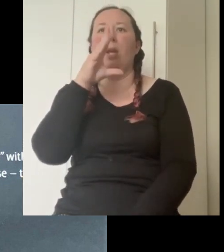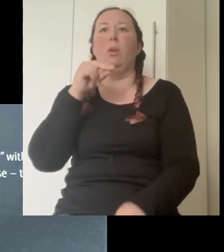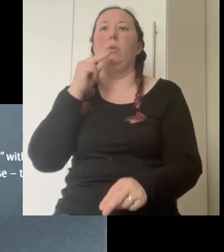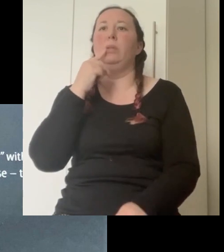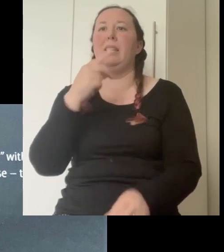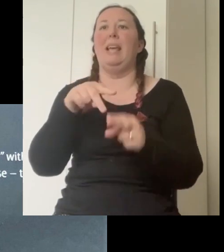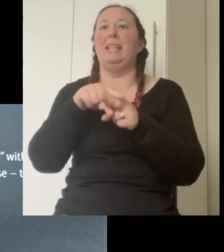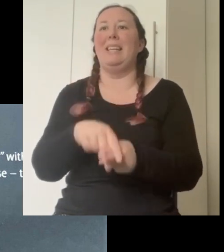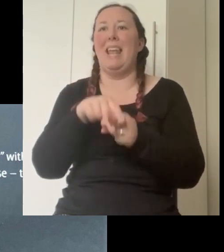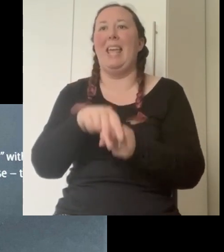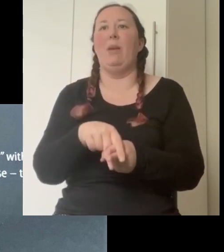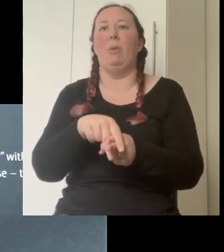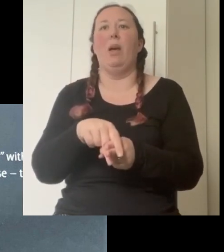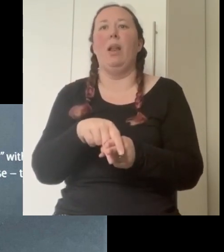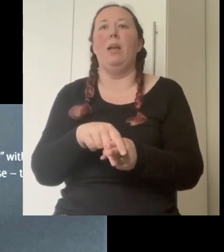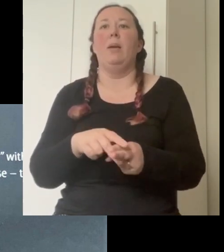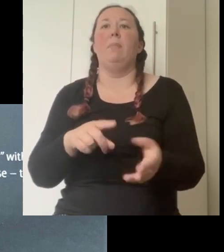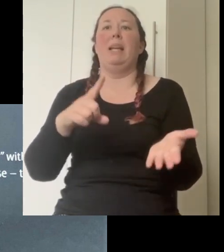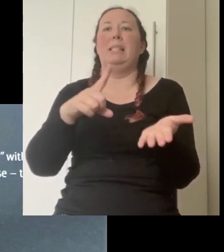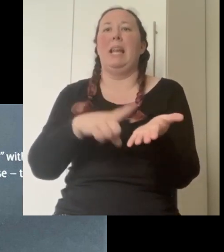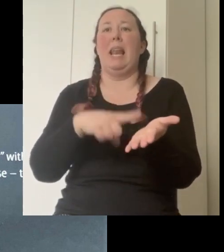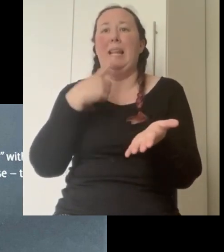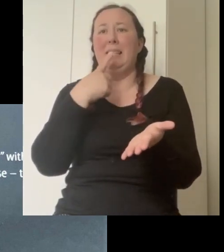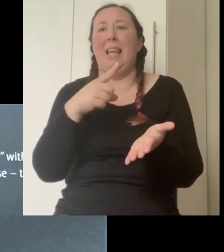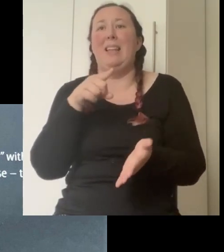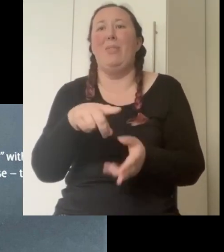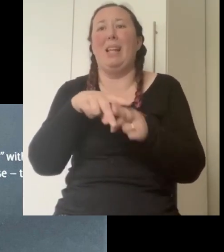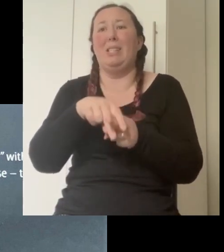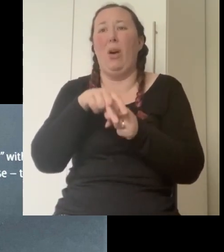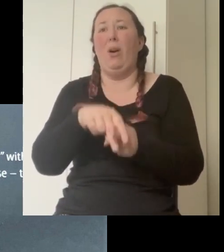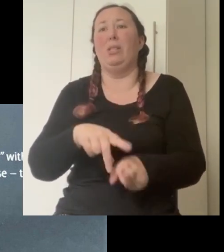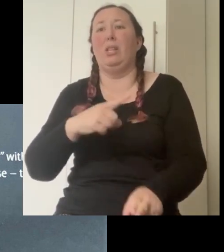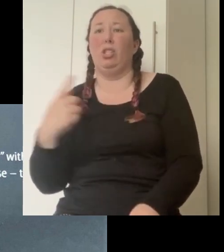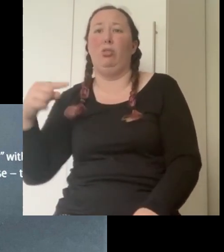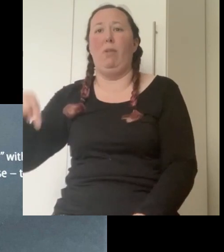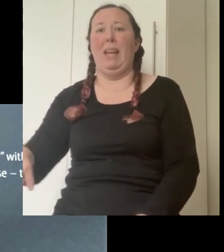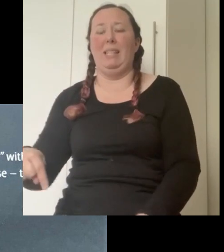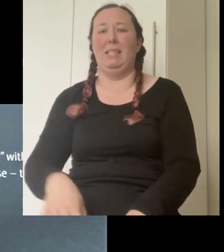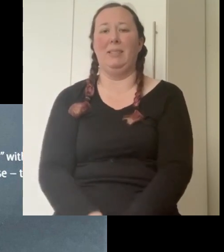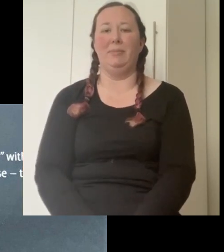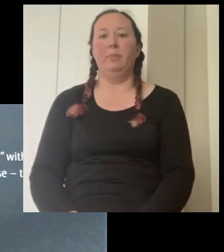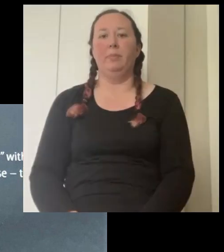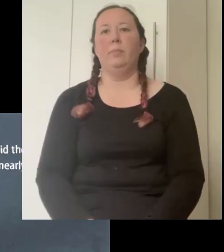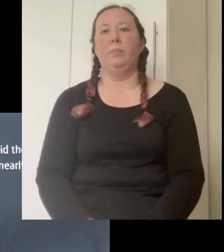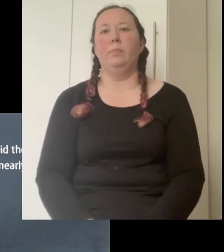then the goose said nay with all her might and len said that's the horse turn right